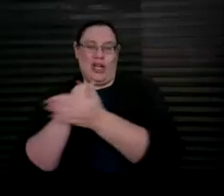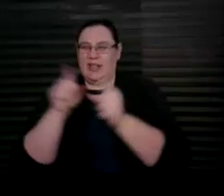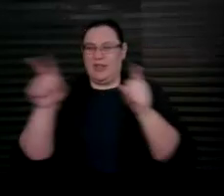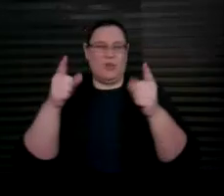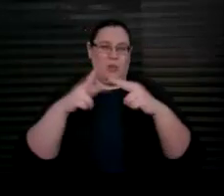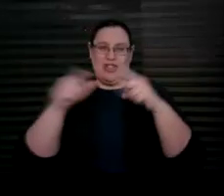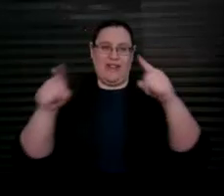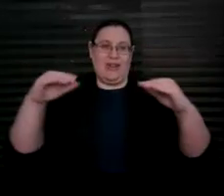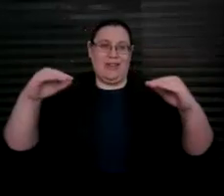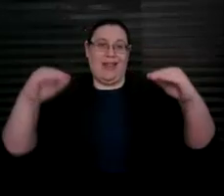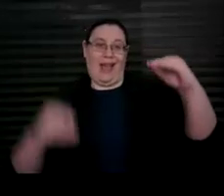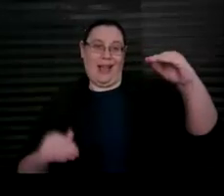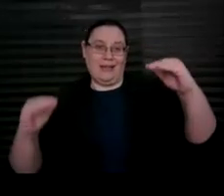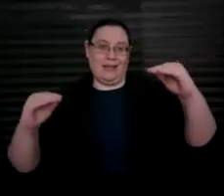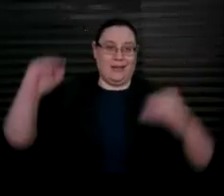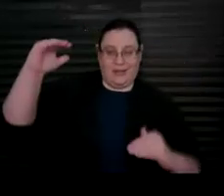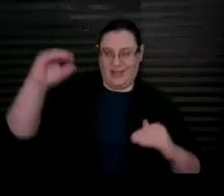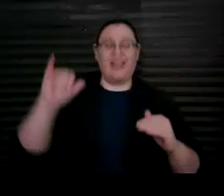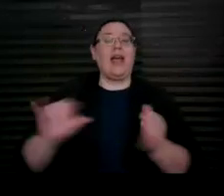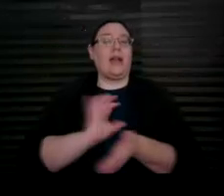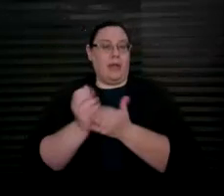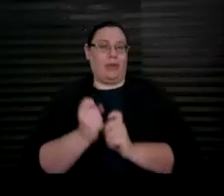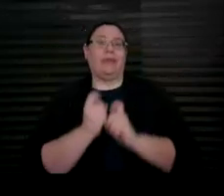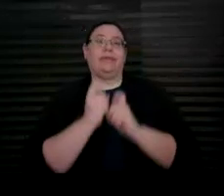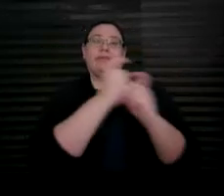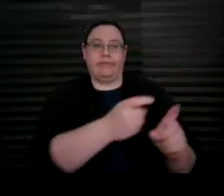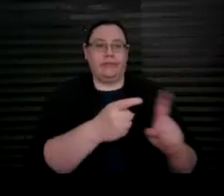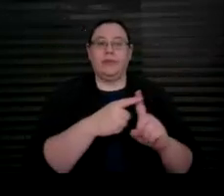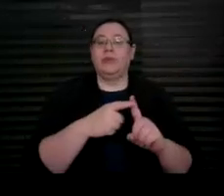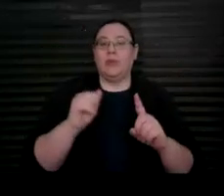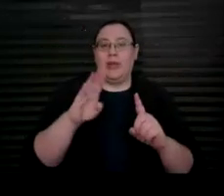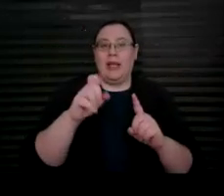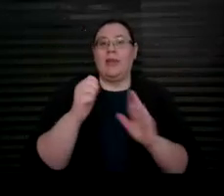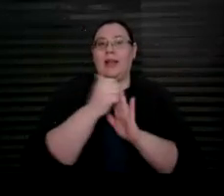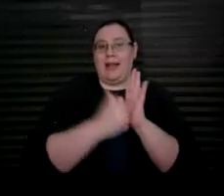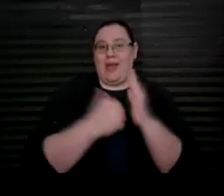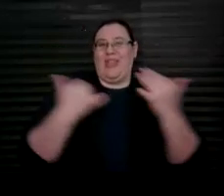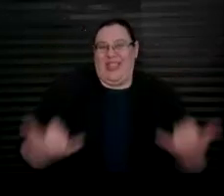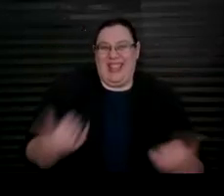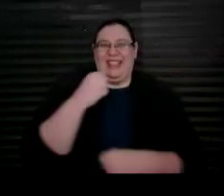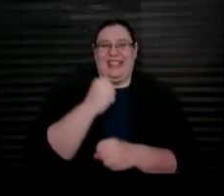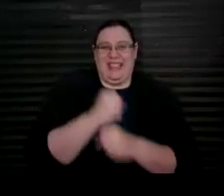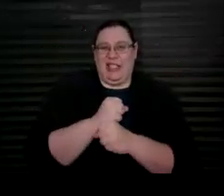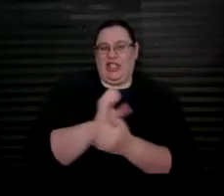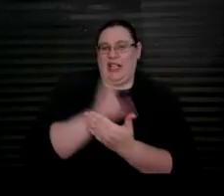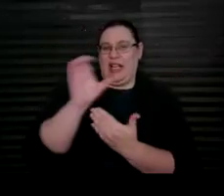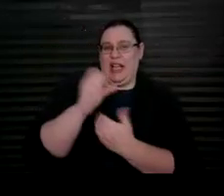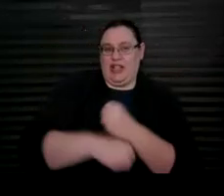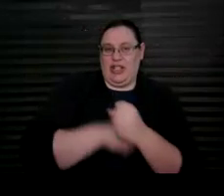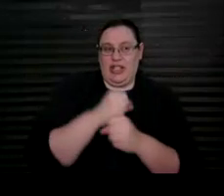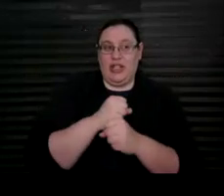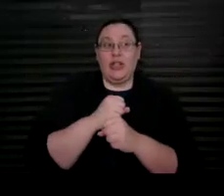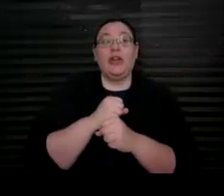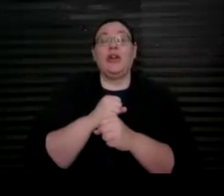can be contributed into their ABLE account this calendar year. • This amount is higher